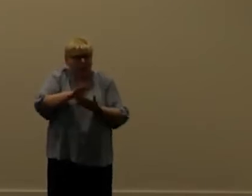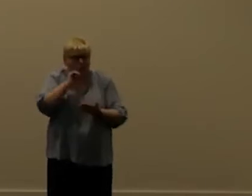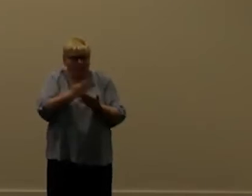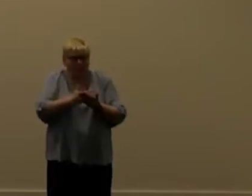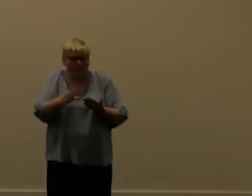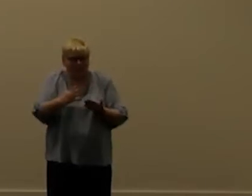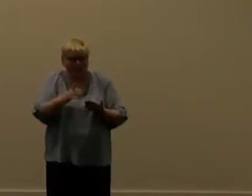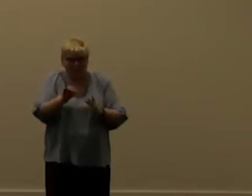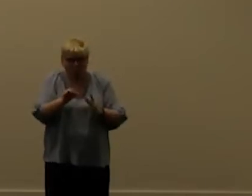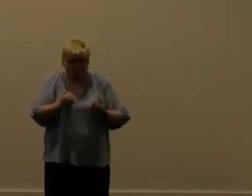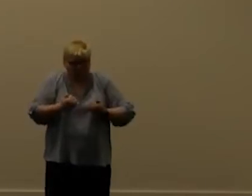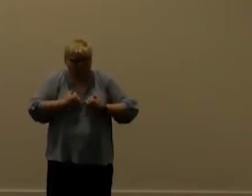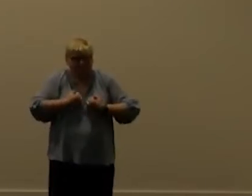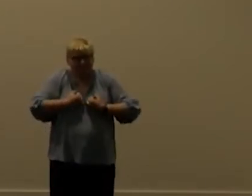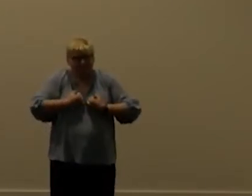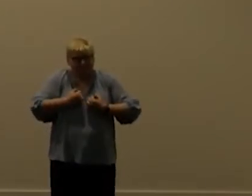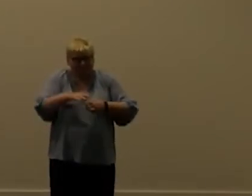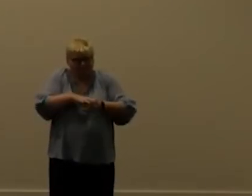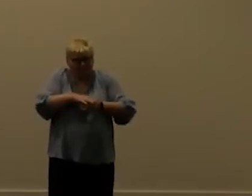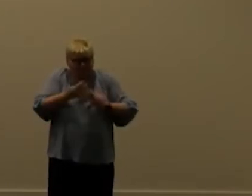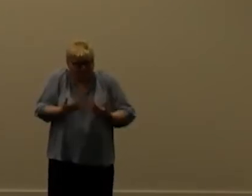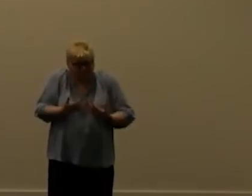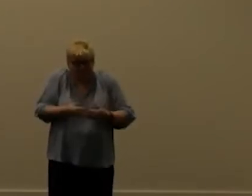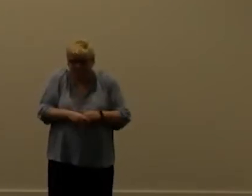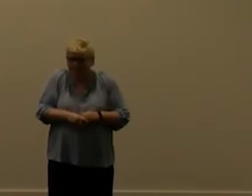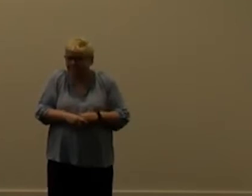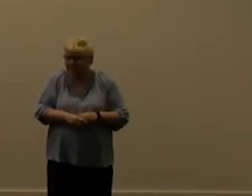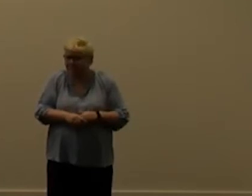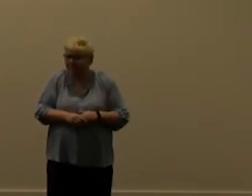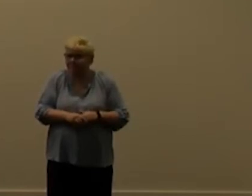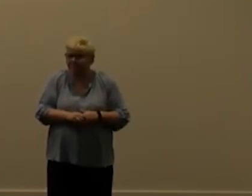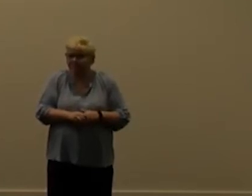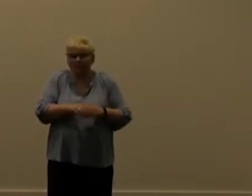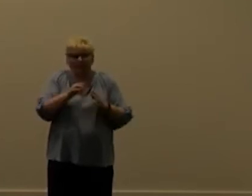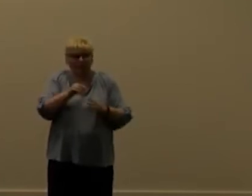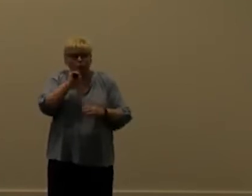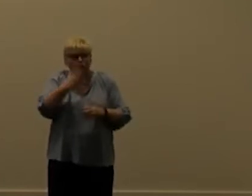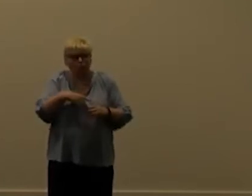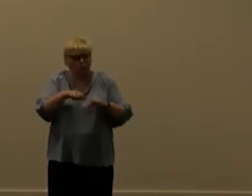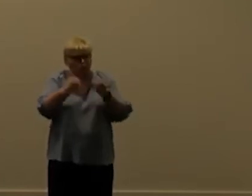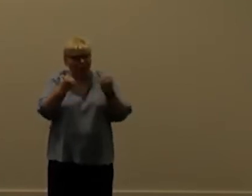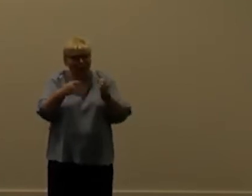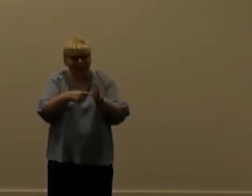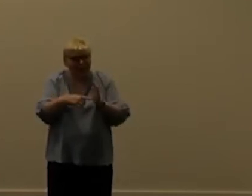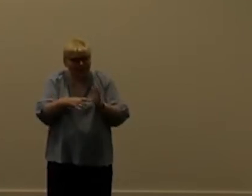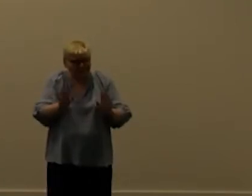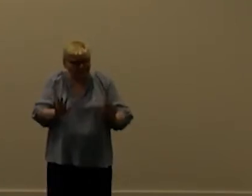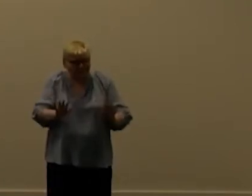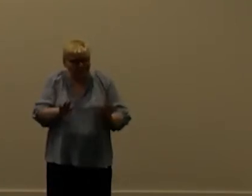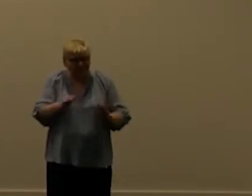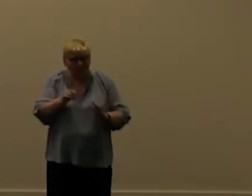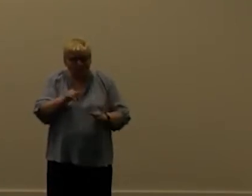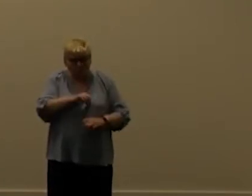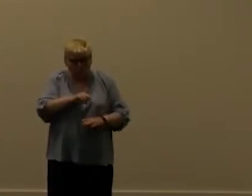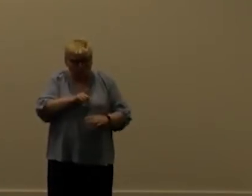why i can make you take you as an example but um and then you wouldn't want to break that tenant so just by